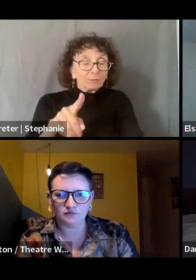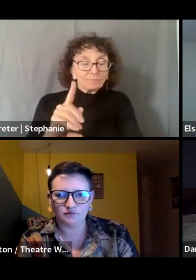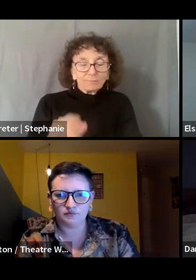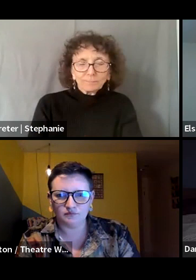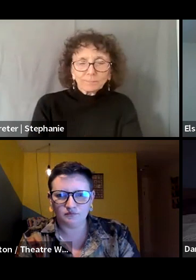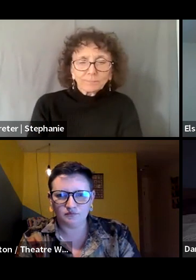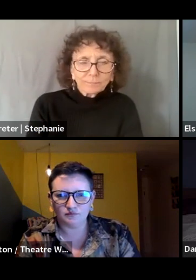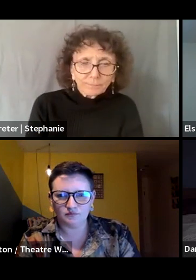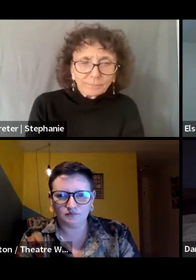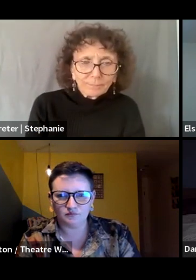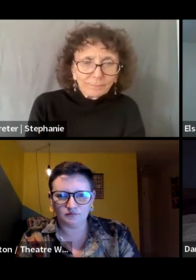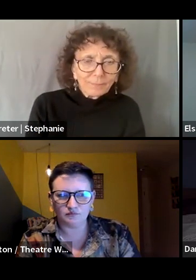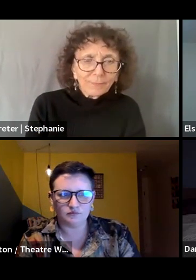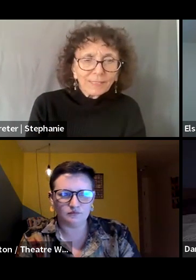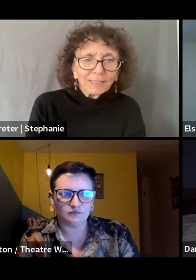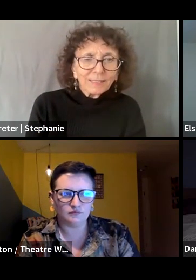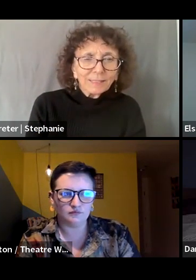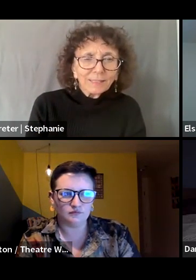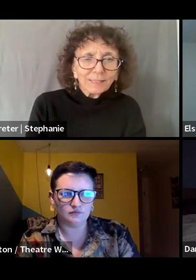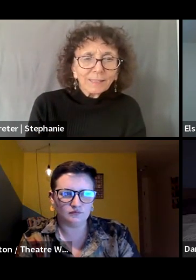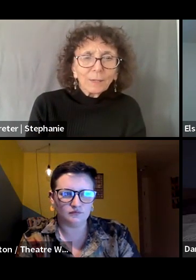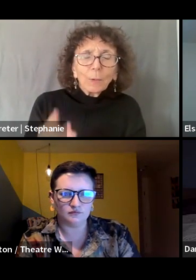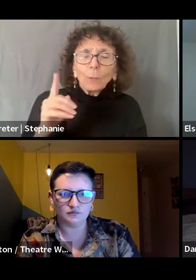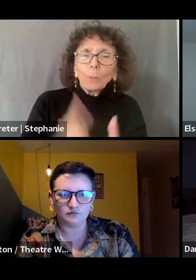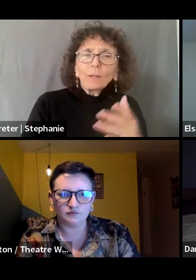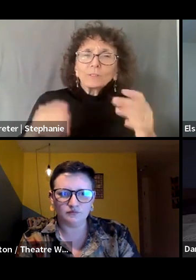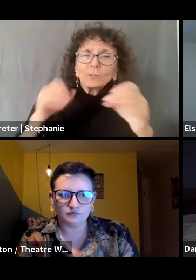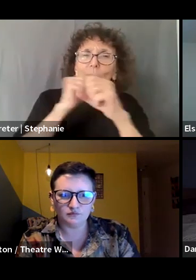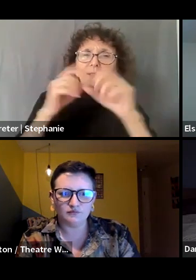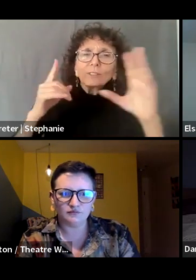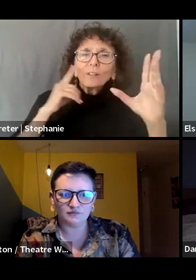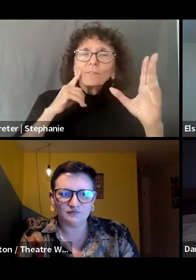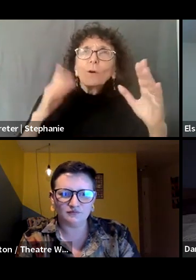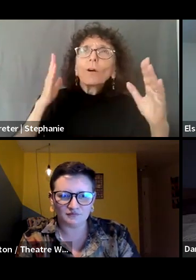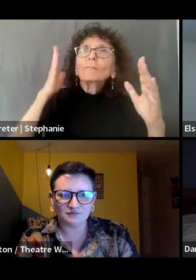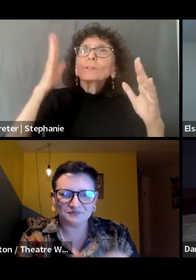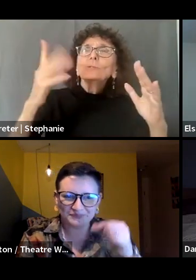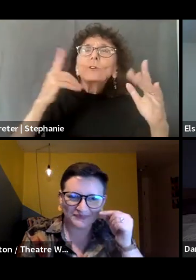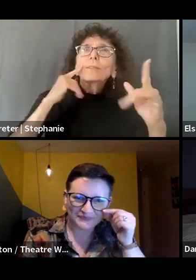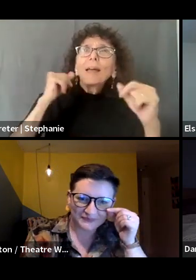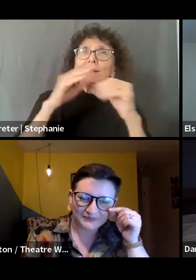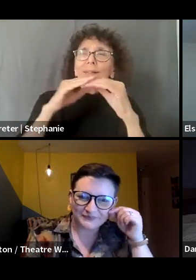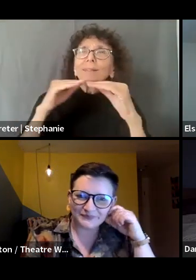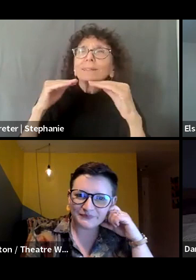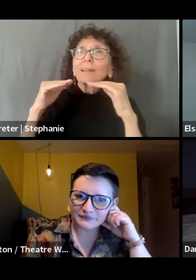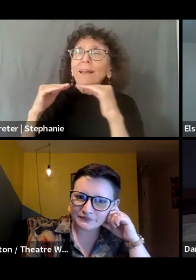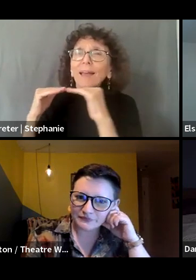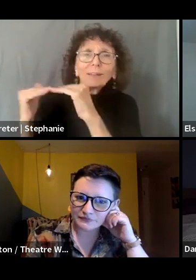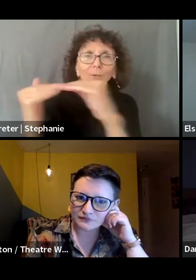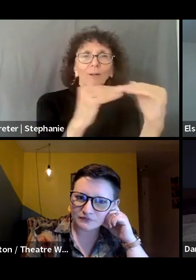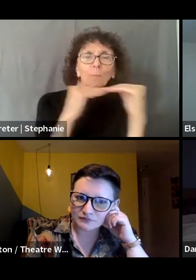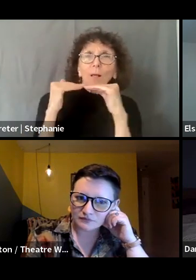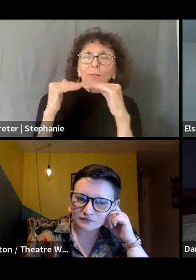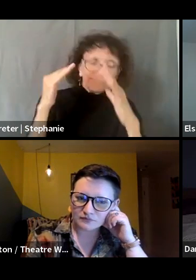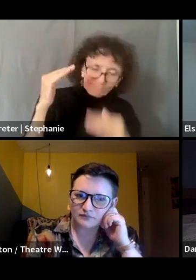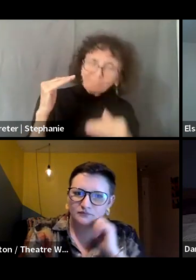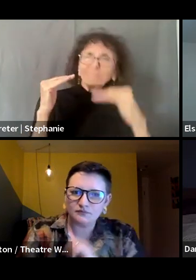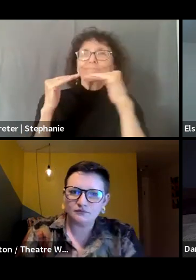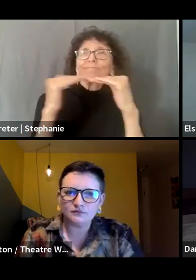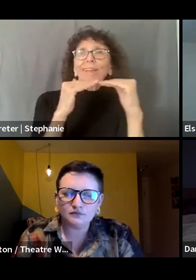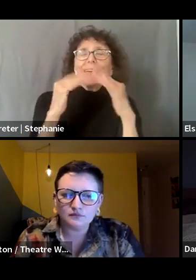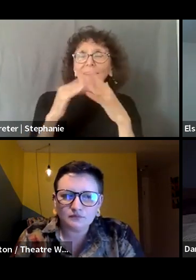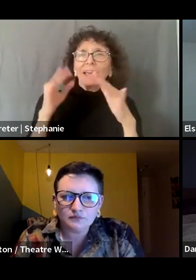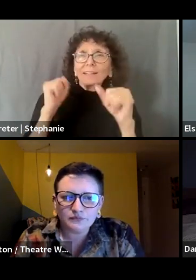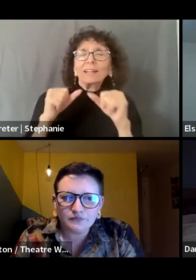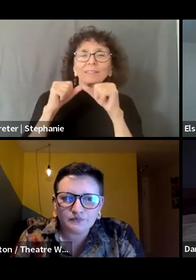if, what is your vision for a more equitable and sustainable future for our field? And I think, um, uh, you know, I'm going to take my cue from Daniel